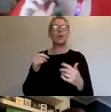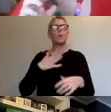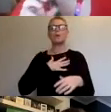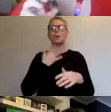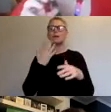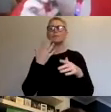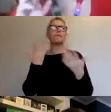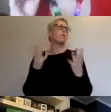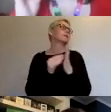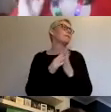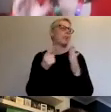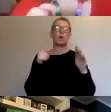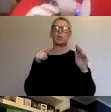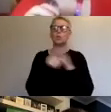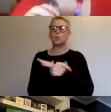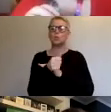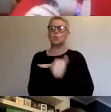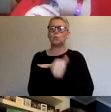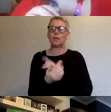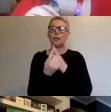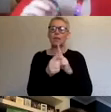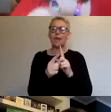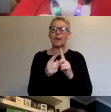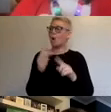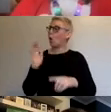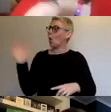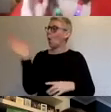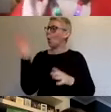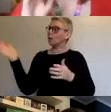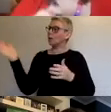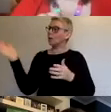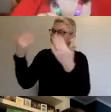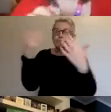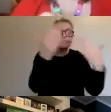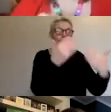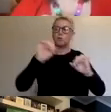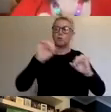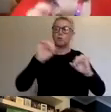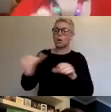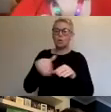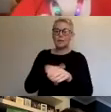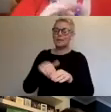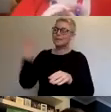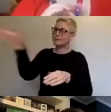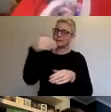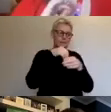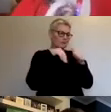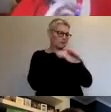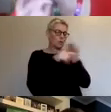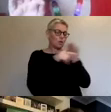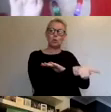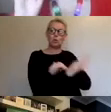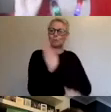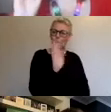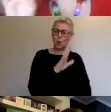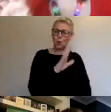and then force all of our arts organisations to give us content that we would put out on a new space. We wanted people to put